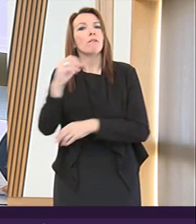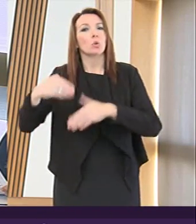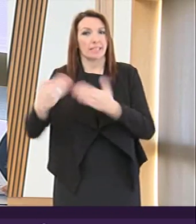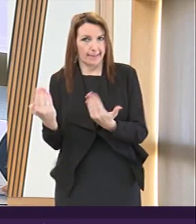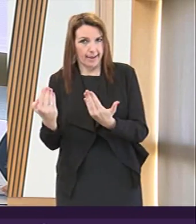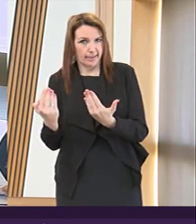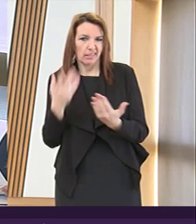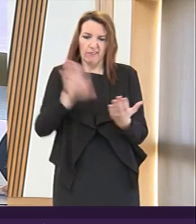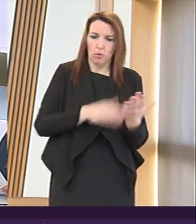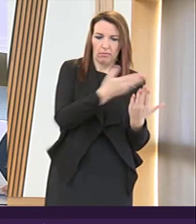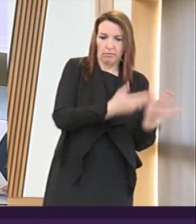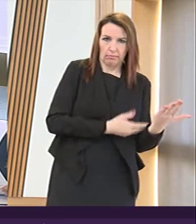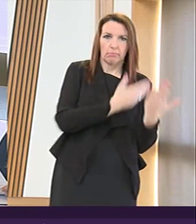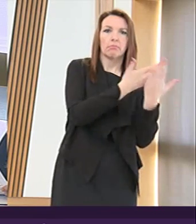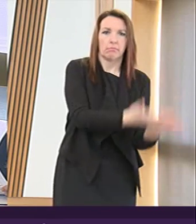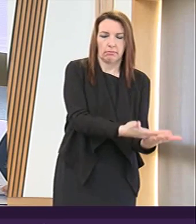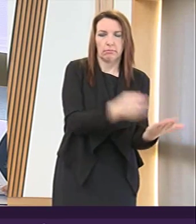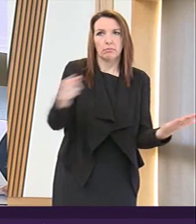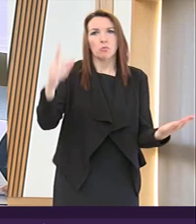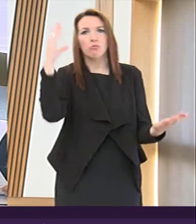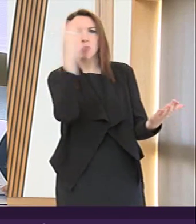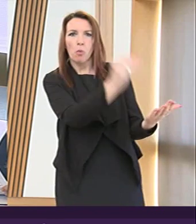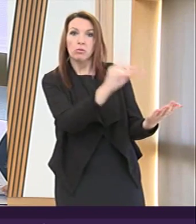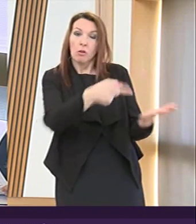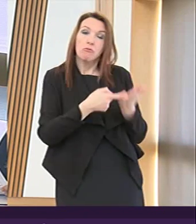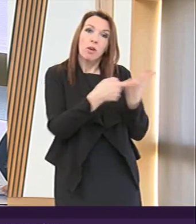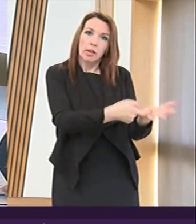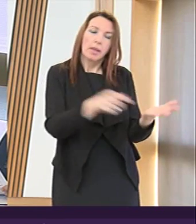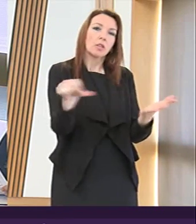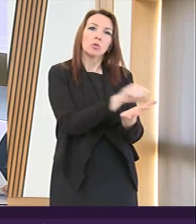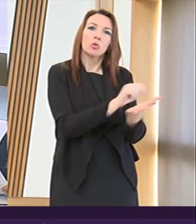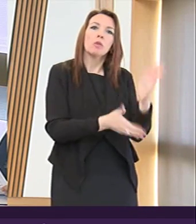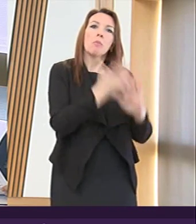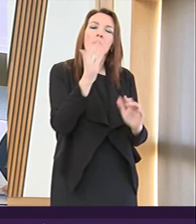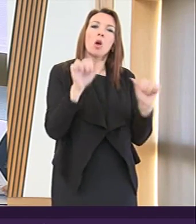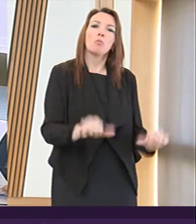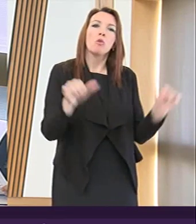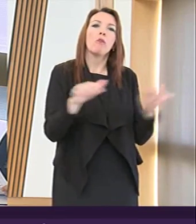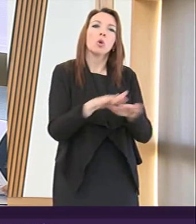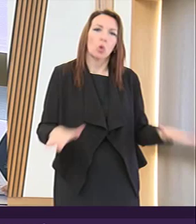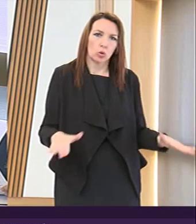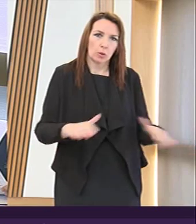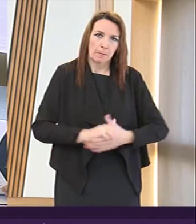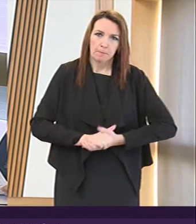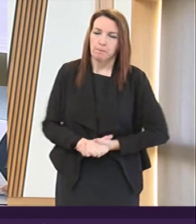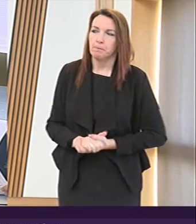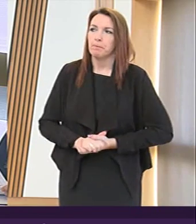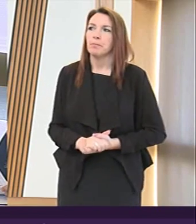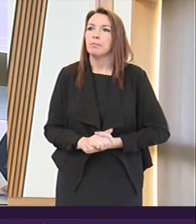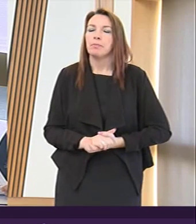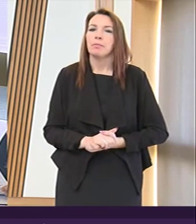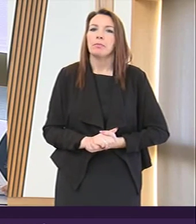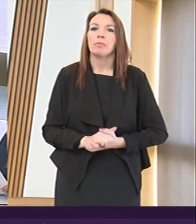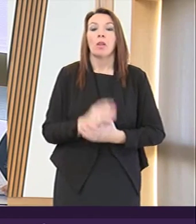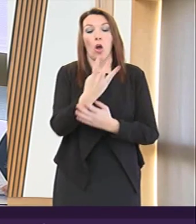instrument being laid to report on whether it is recommending that the instrument be approved or not. The